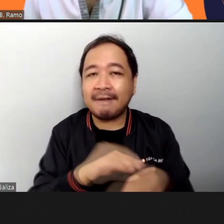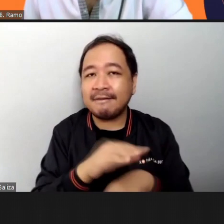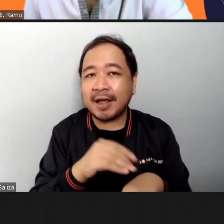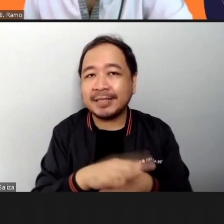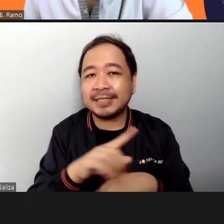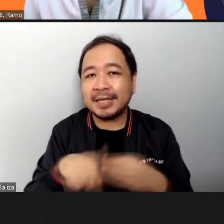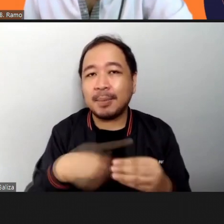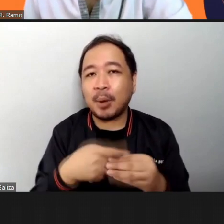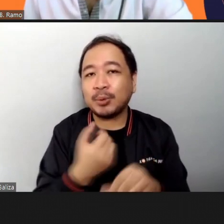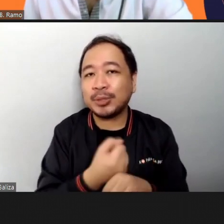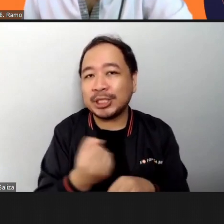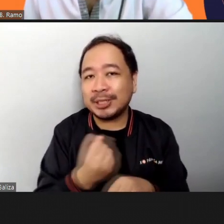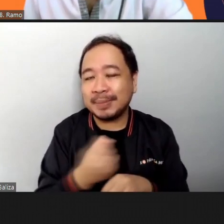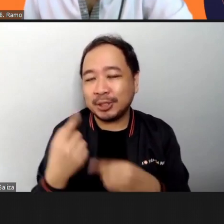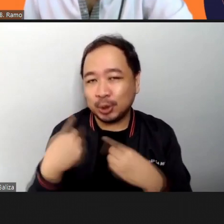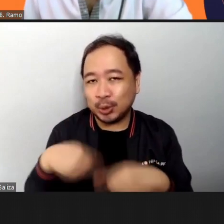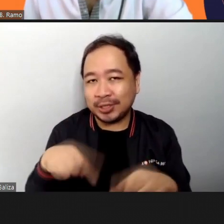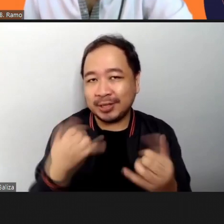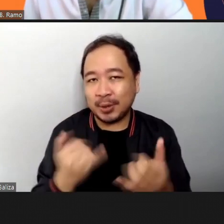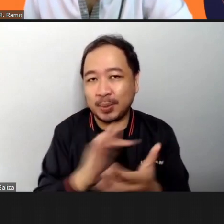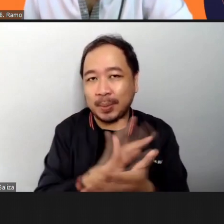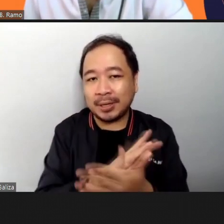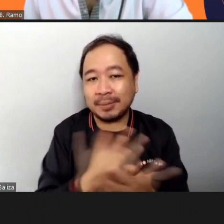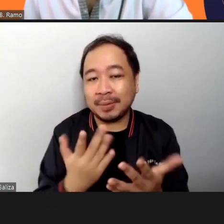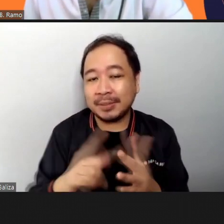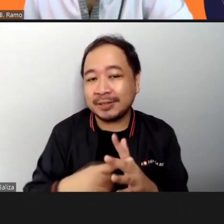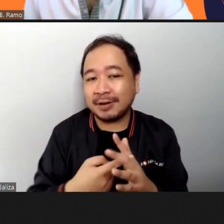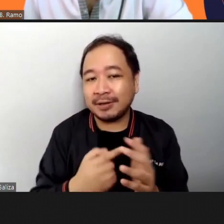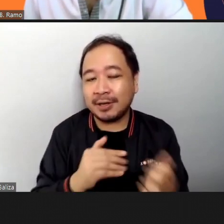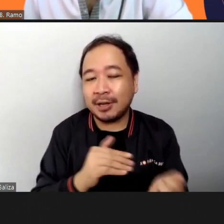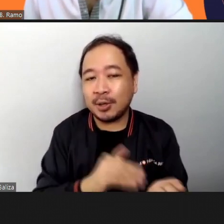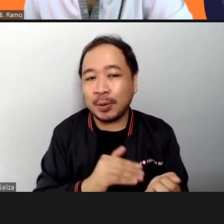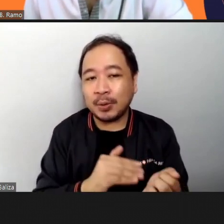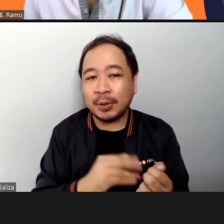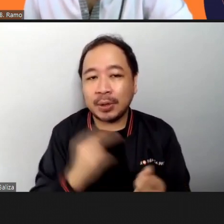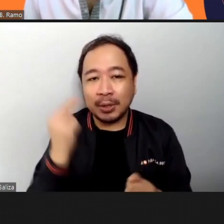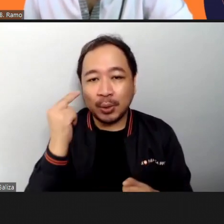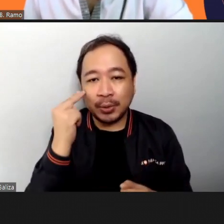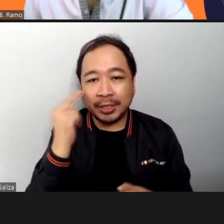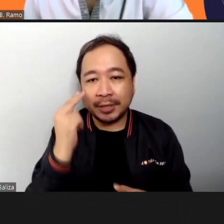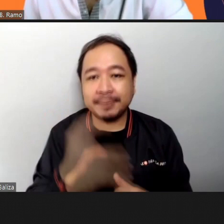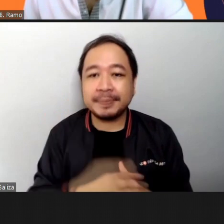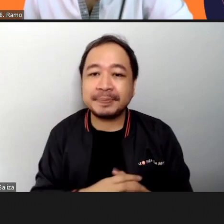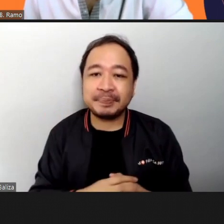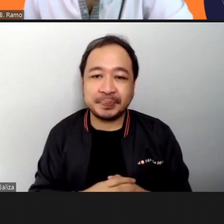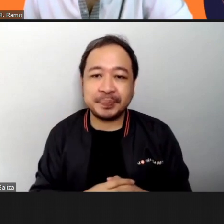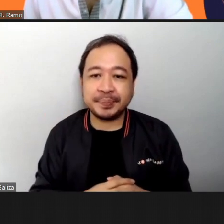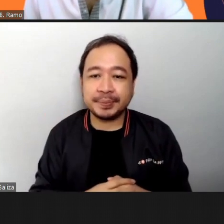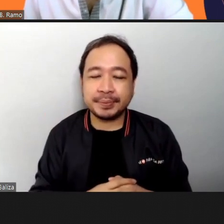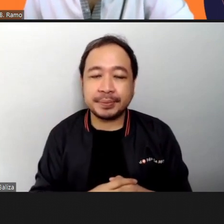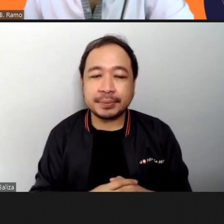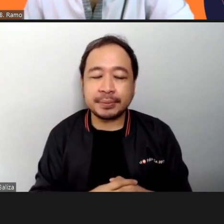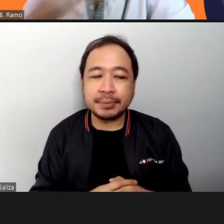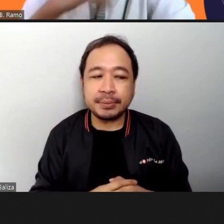so may I start with Dr. Narietta Balderrama well I think part of